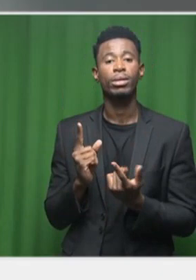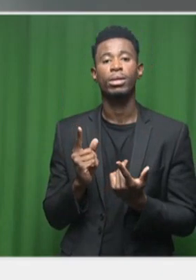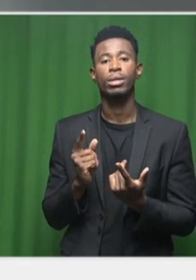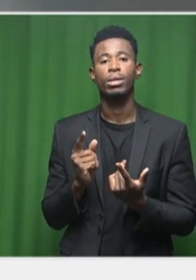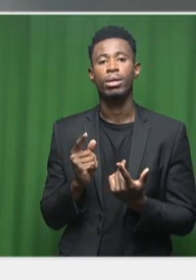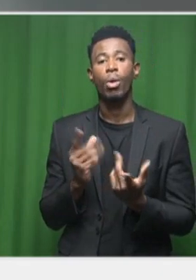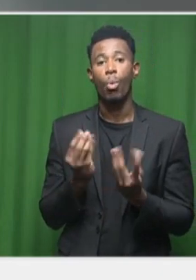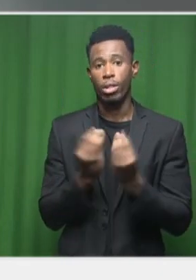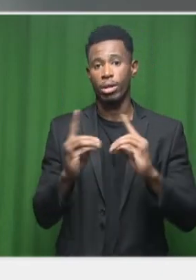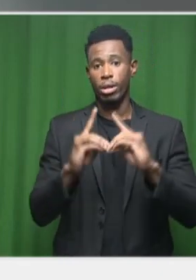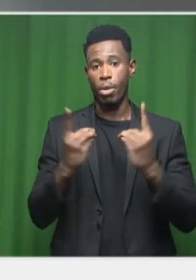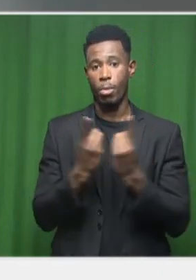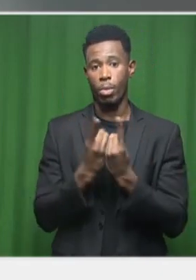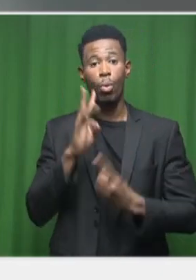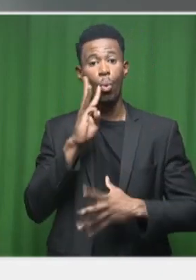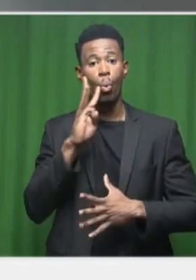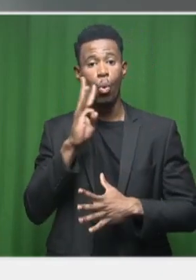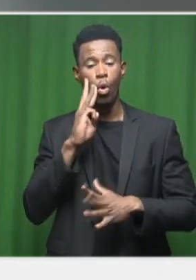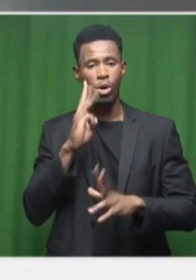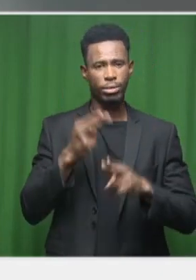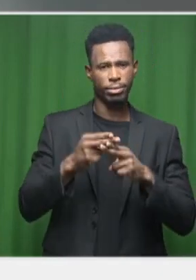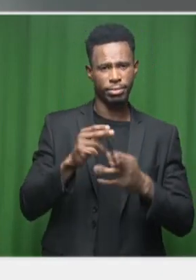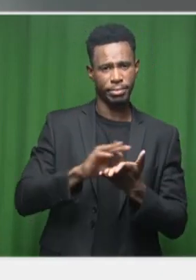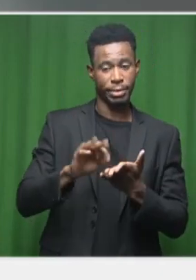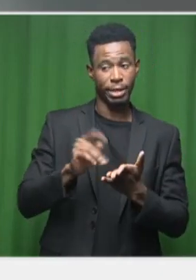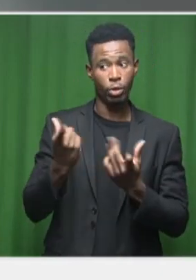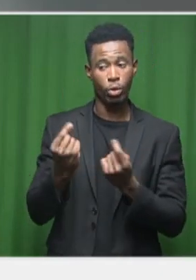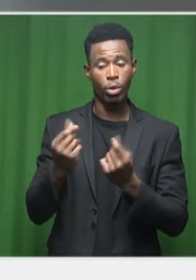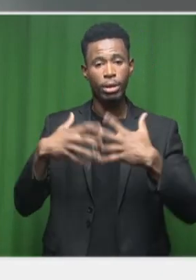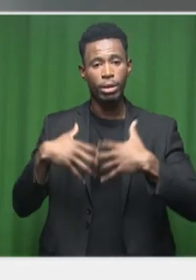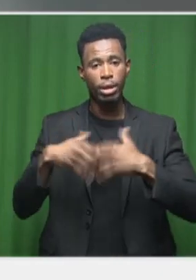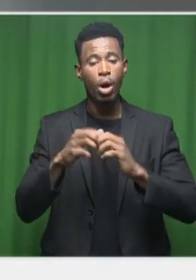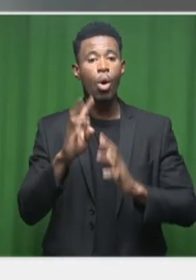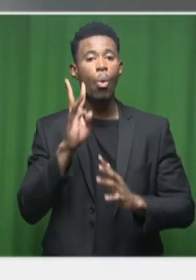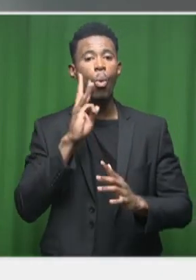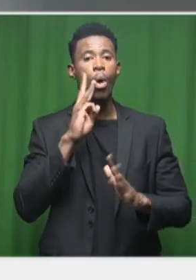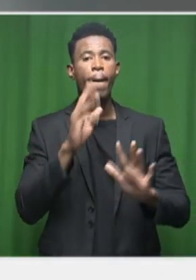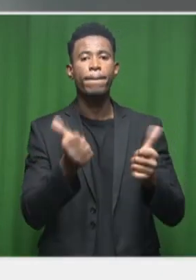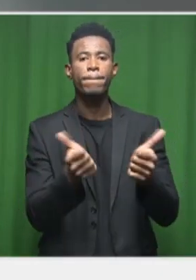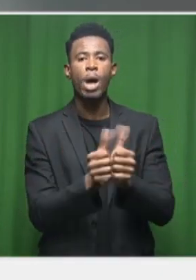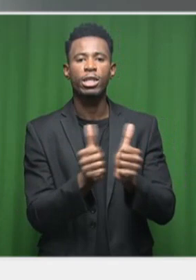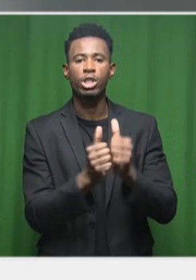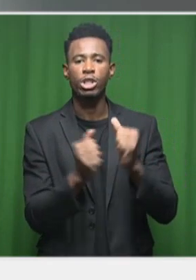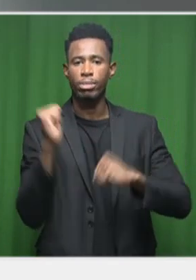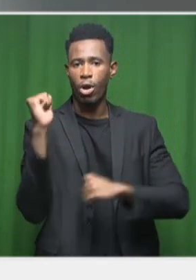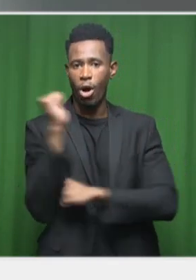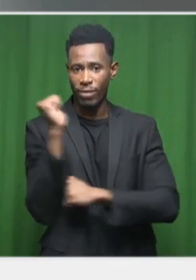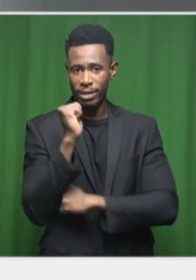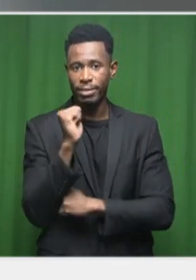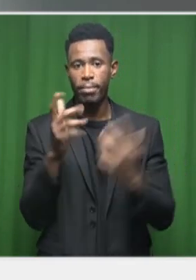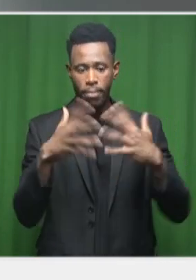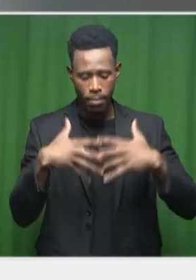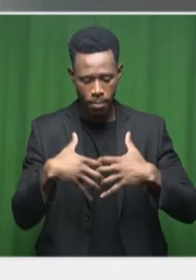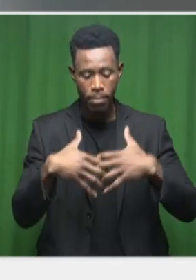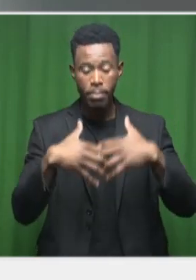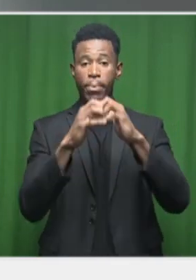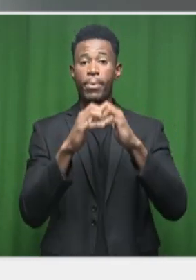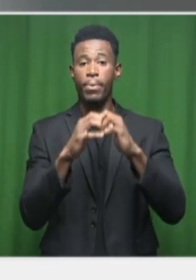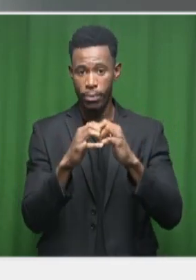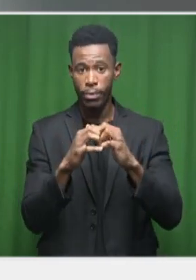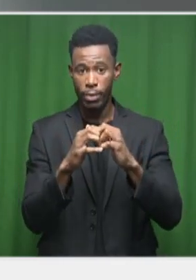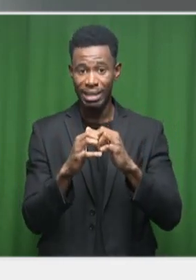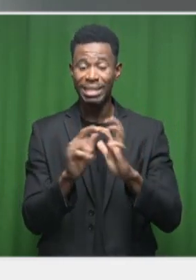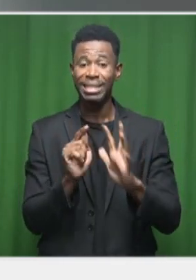Sanitation, is the establishment of this Water Partnerships Office. And that's at the back of a National Water